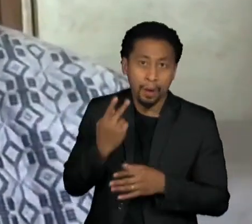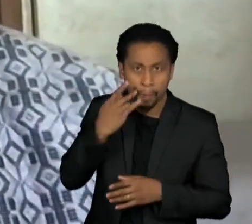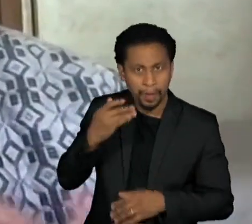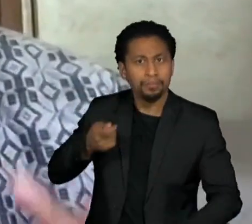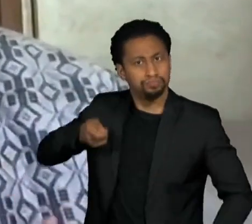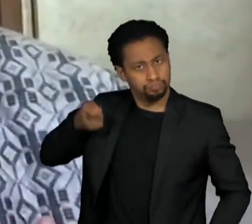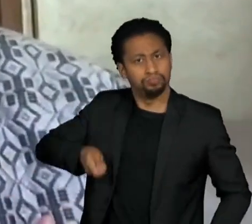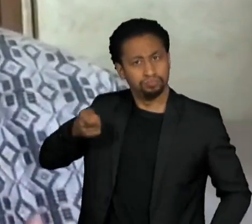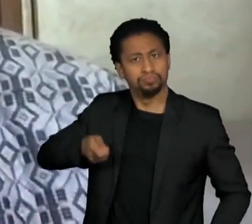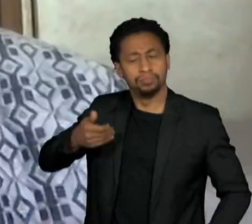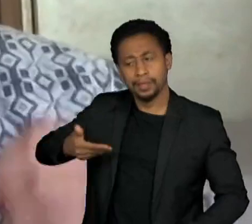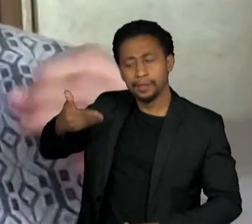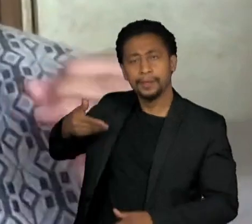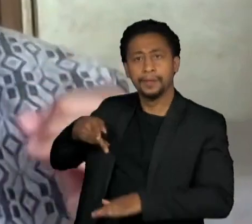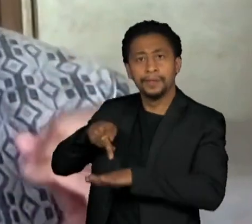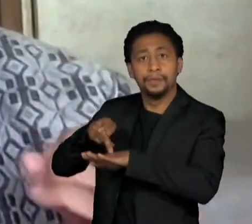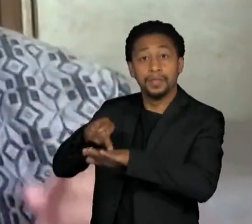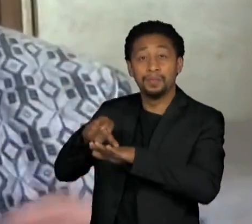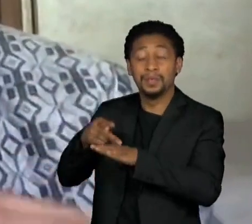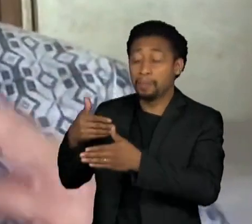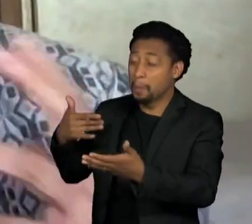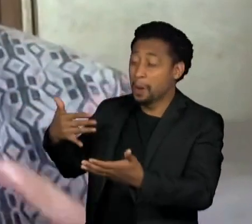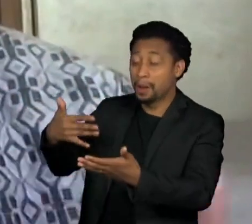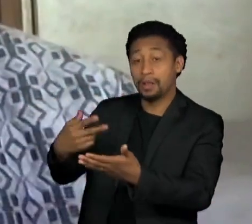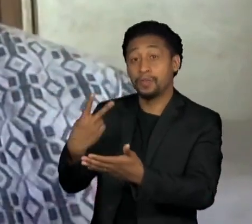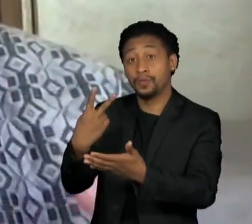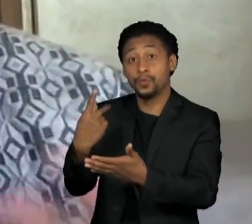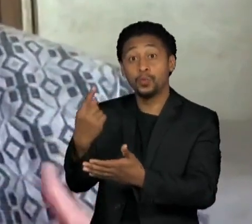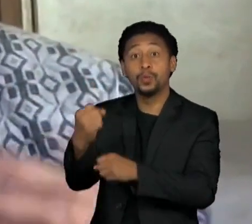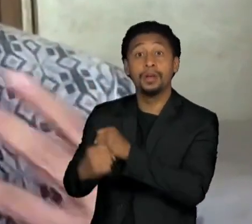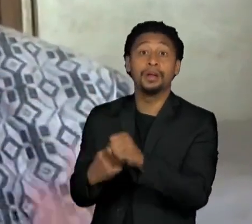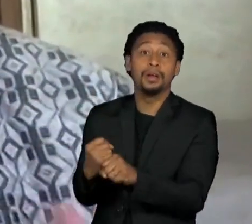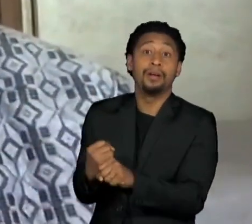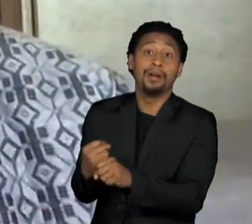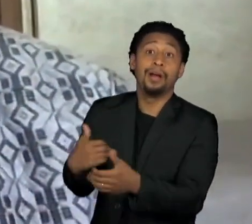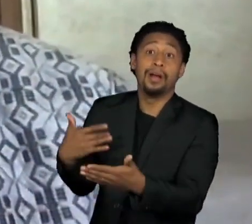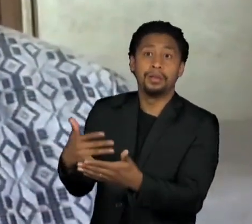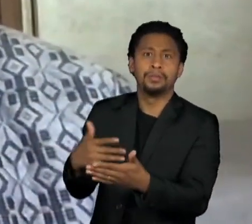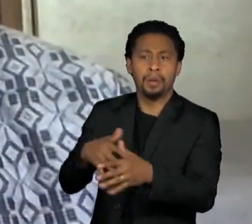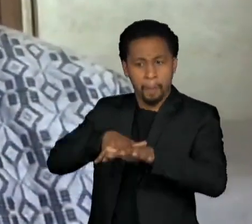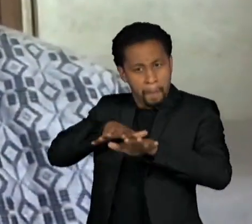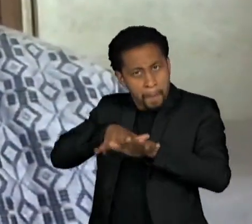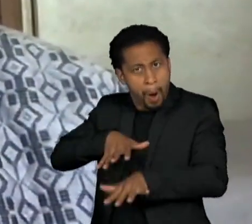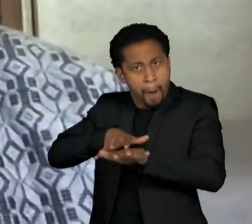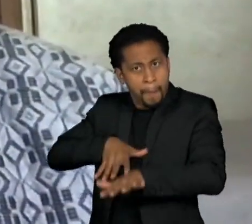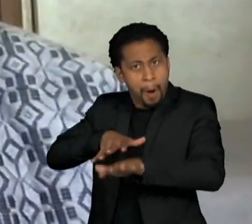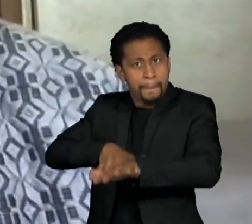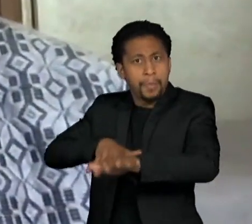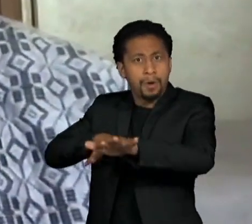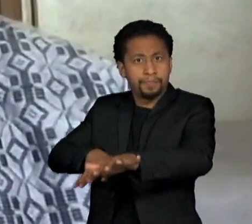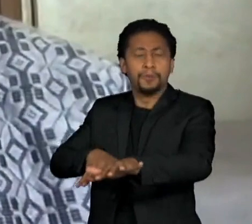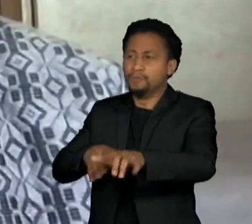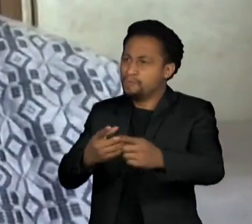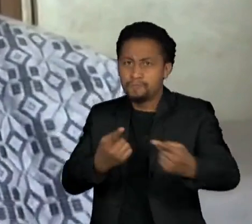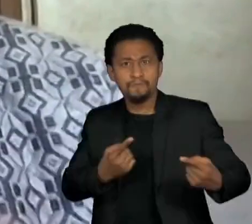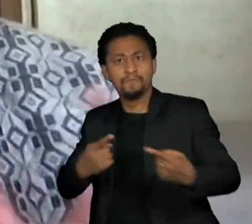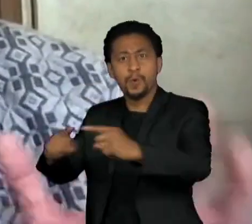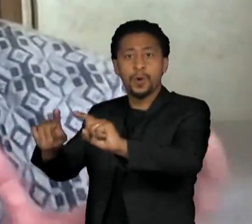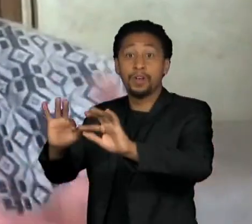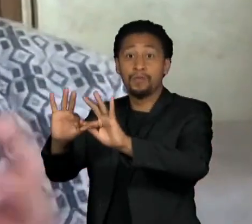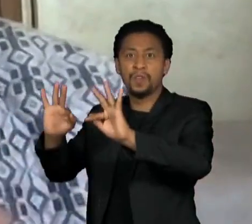21 years in the Philippines. People power ousted the family, forced them into exile in 1986